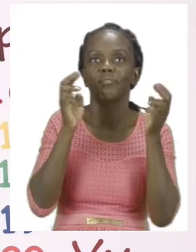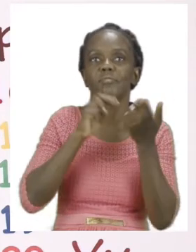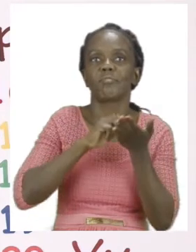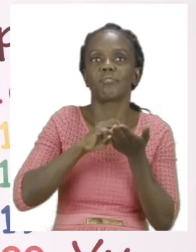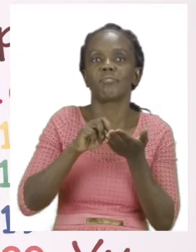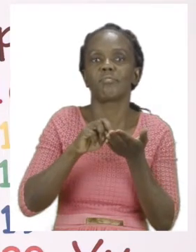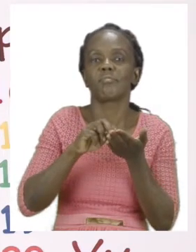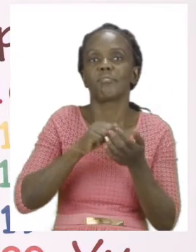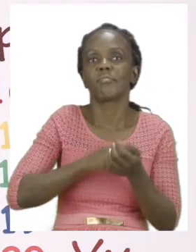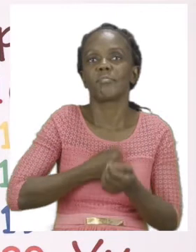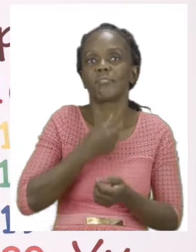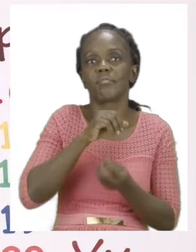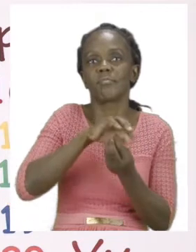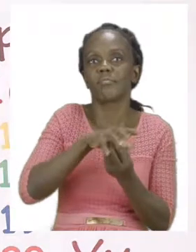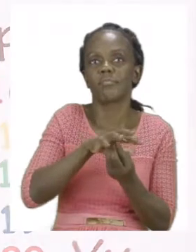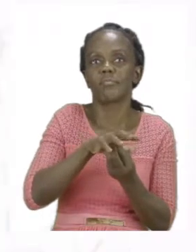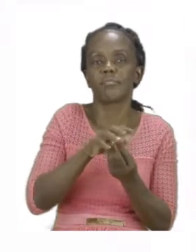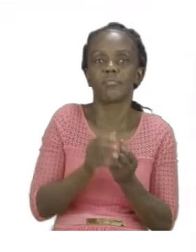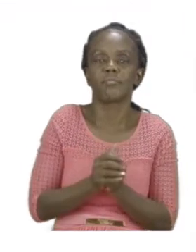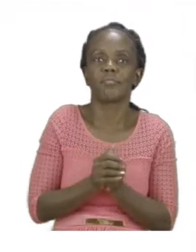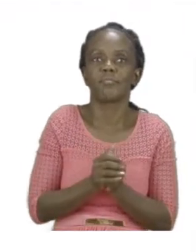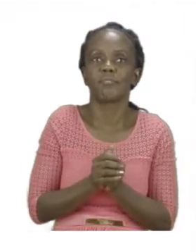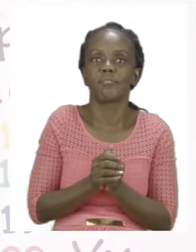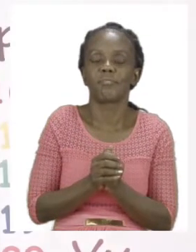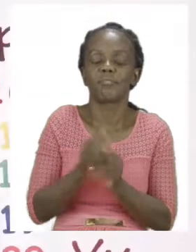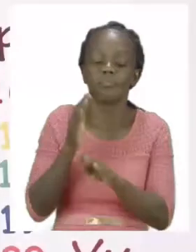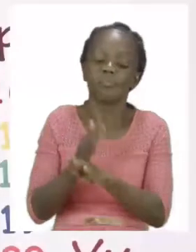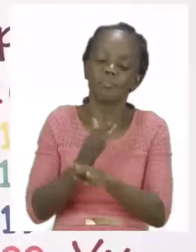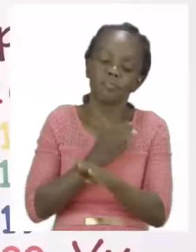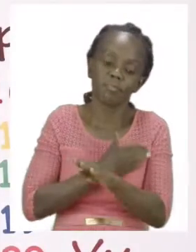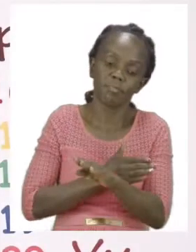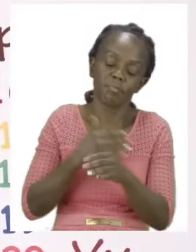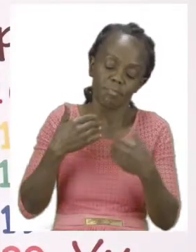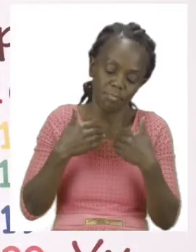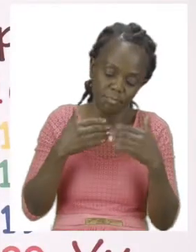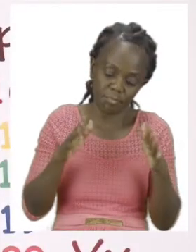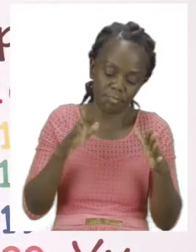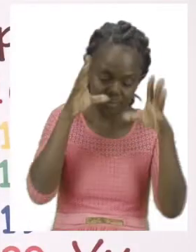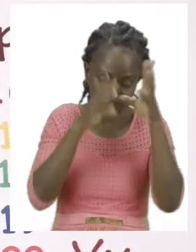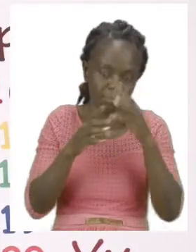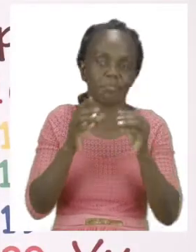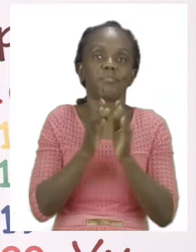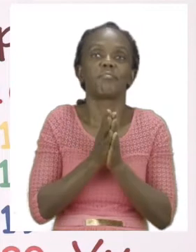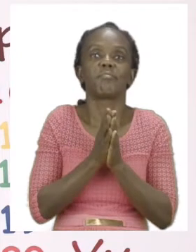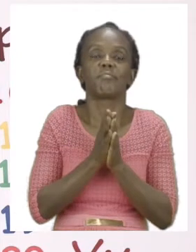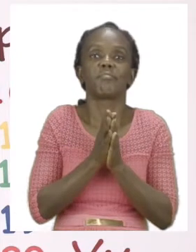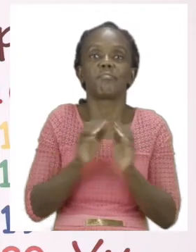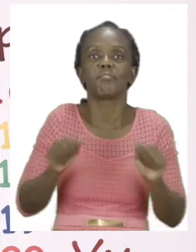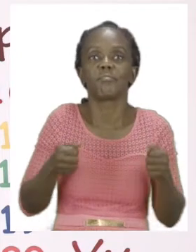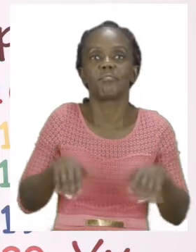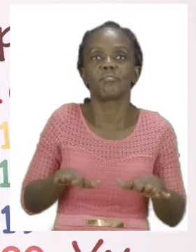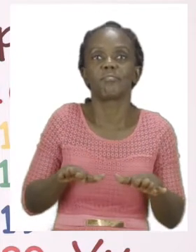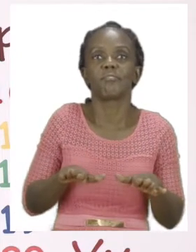My Family. And before we get into any lessons boys and girls